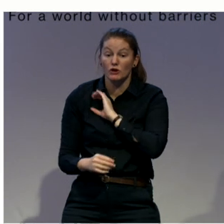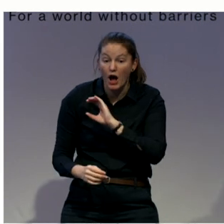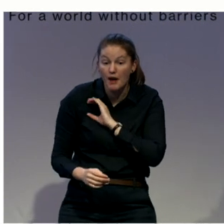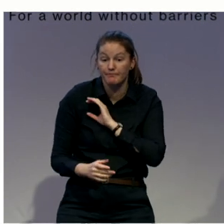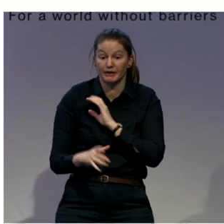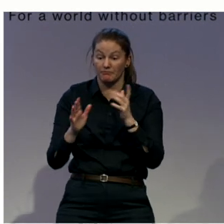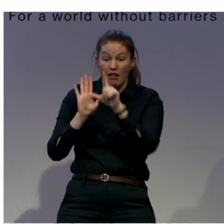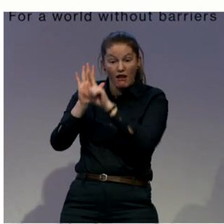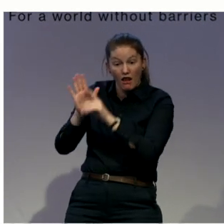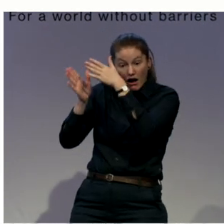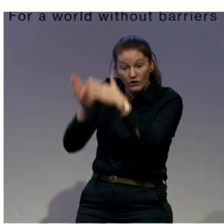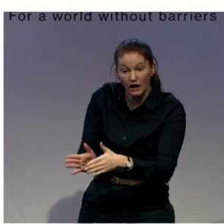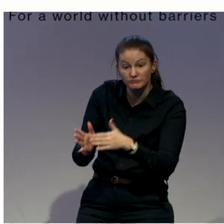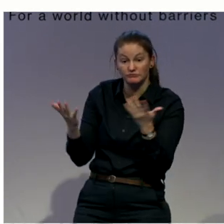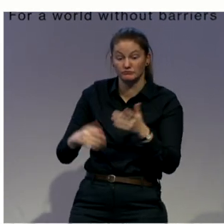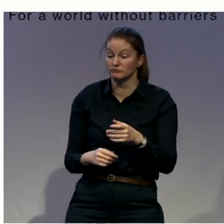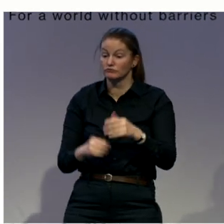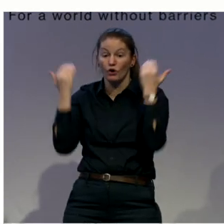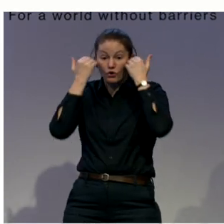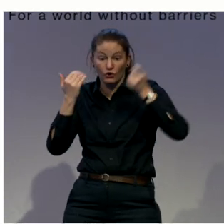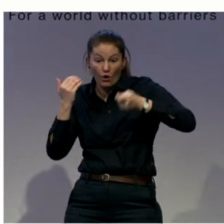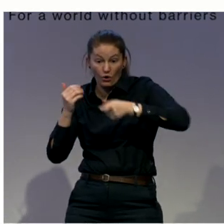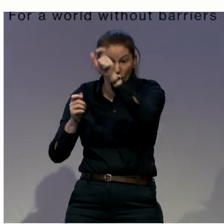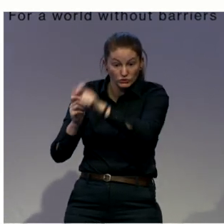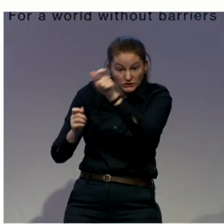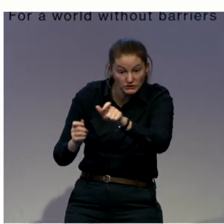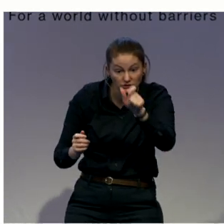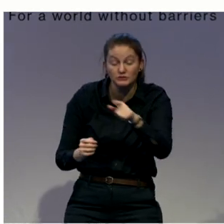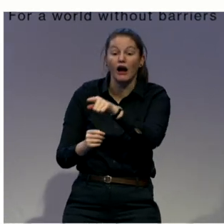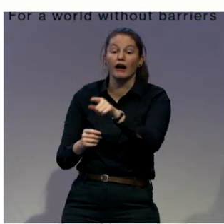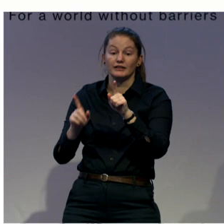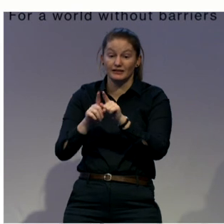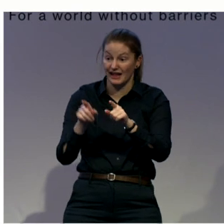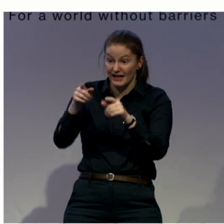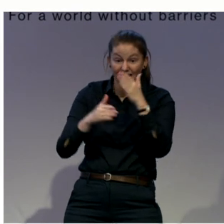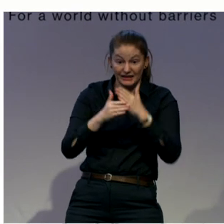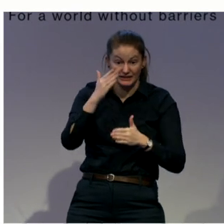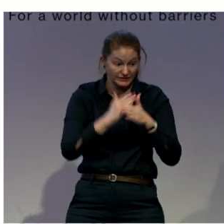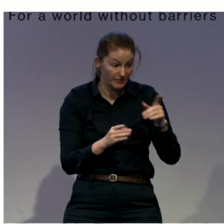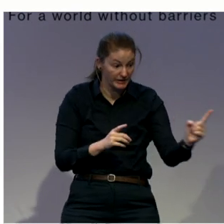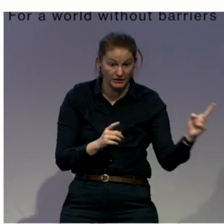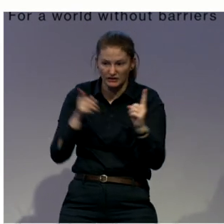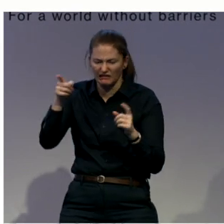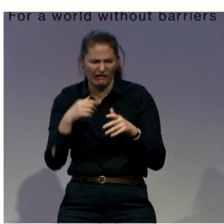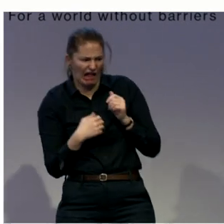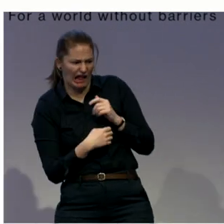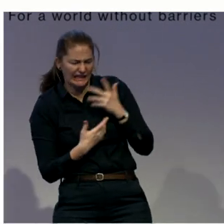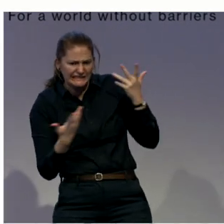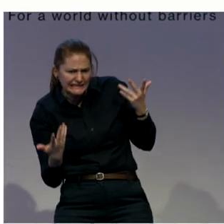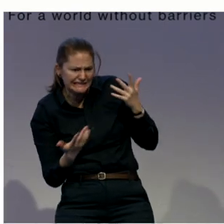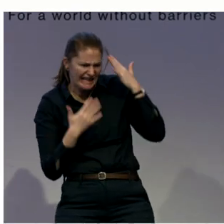a developmental disability, and you're just not quite sure what to do, you can reach out to our organization for assistance.